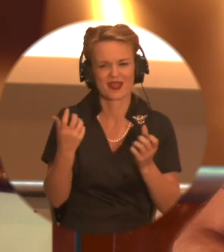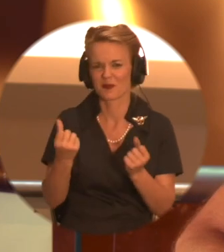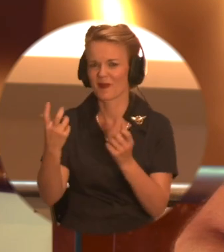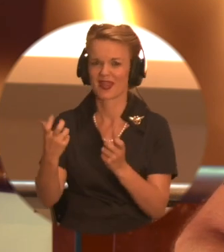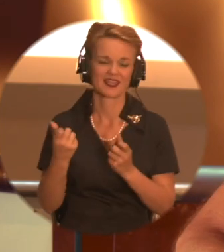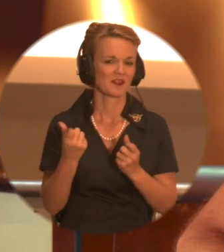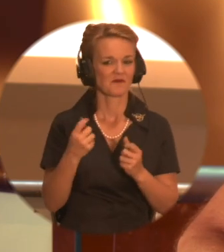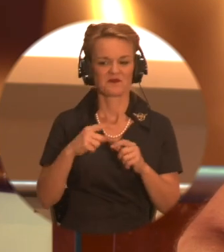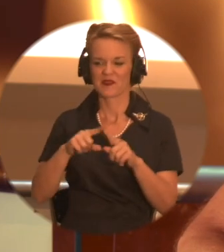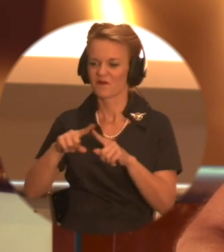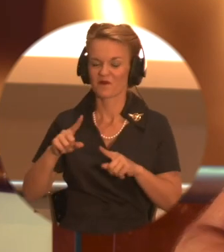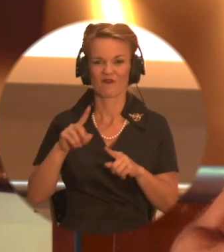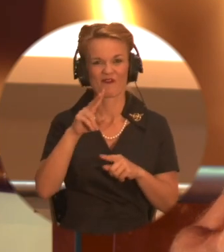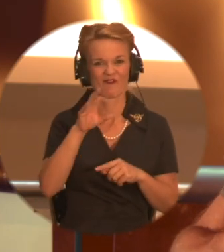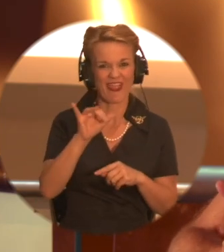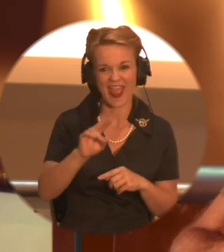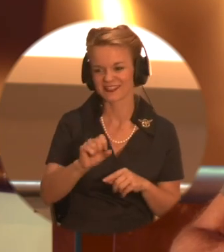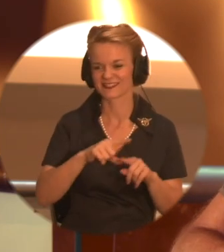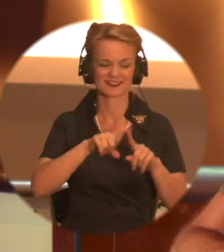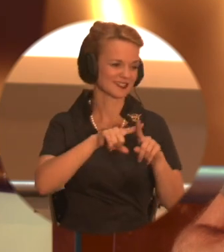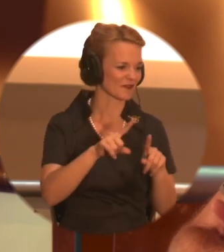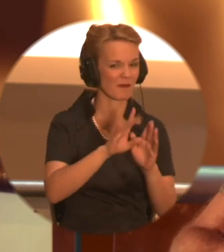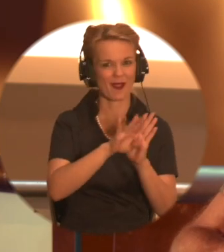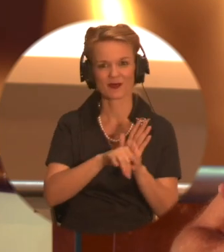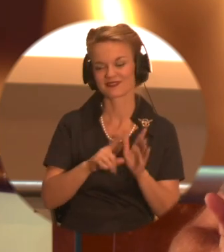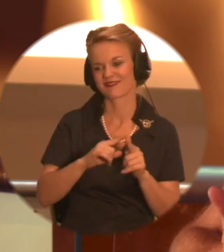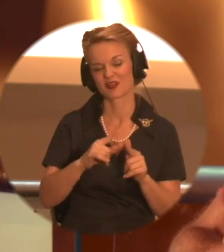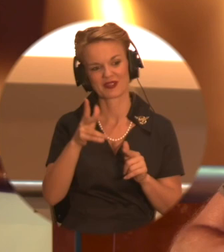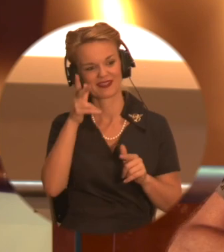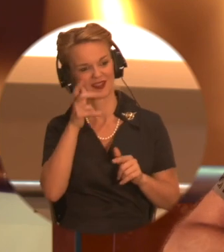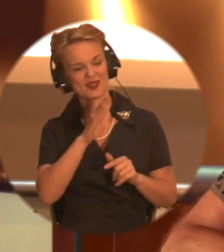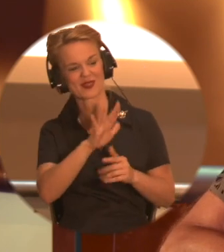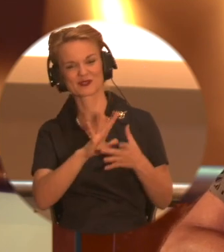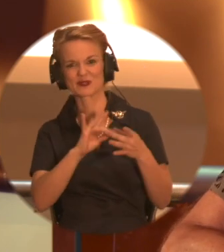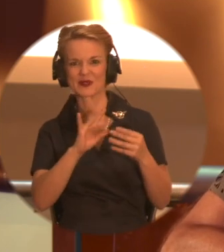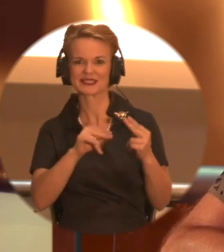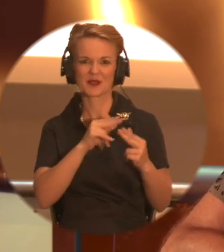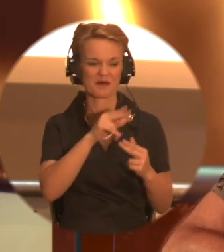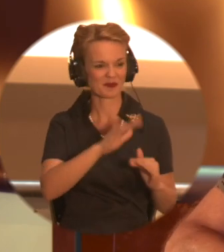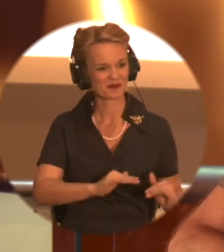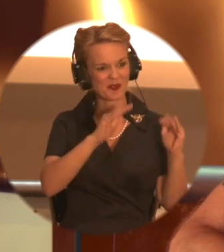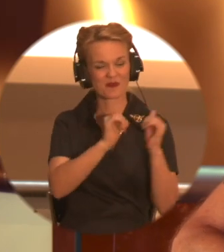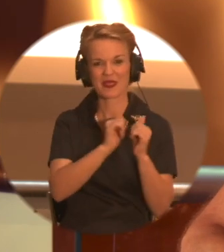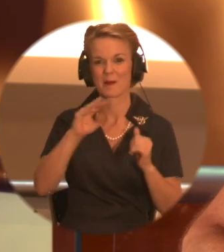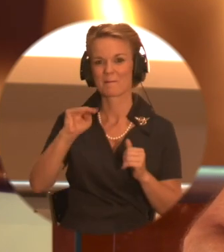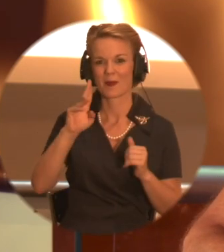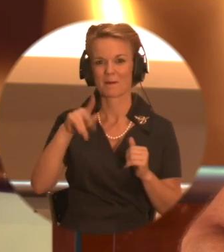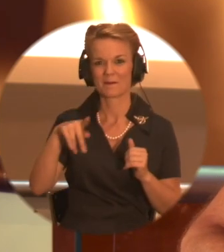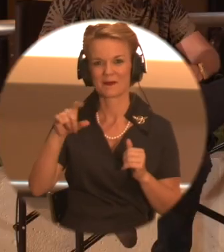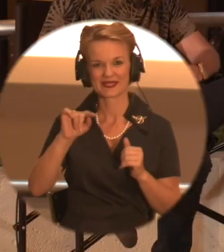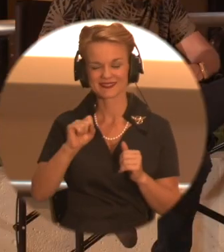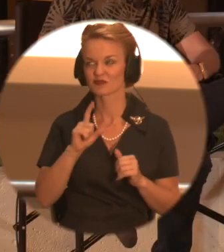of life and hear their stories about the Muppets or what they may have loved about the work we've done over the years. You know, it's really nice. It's,